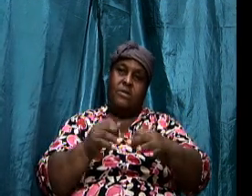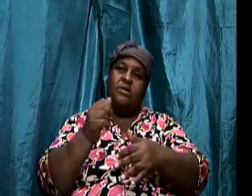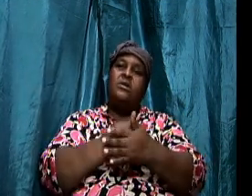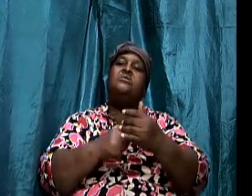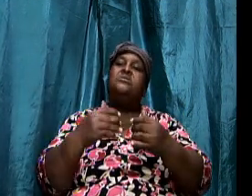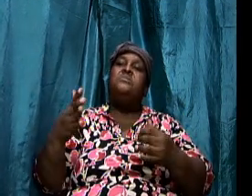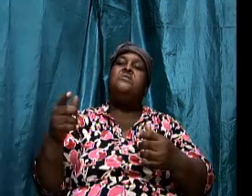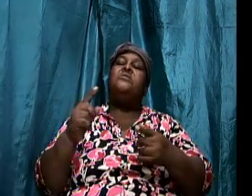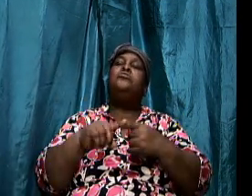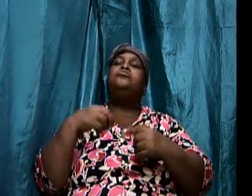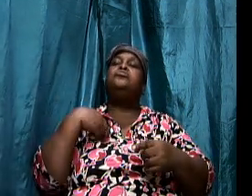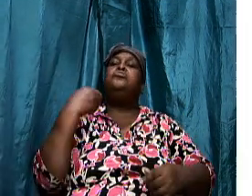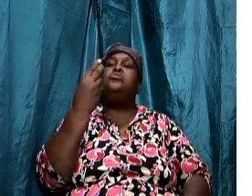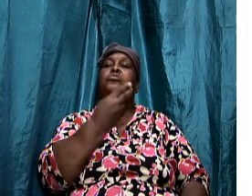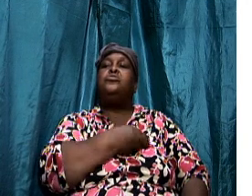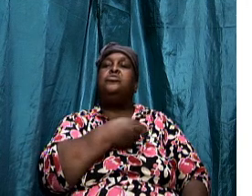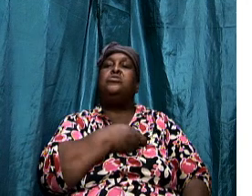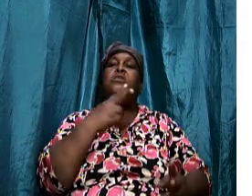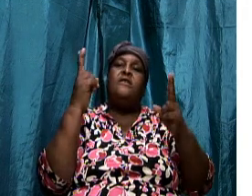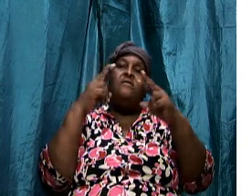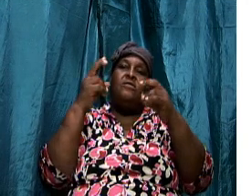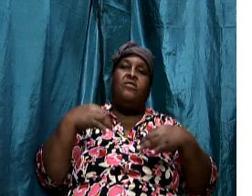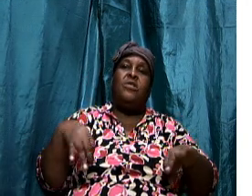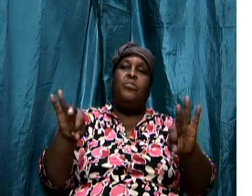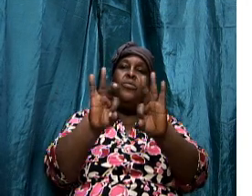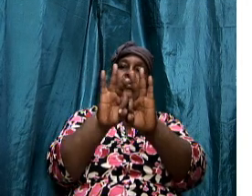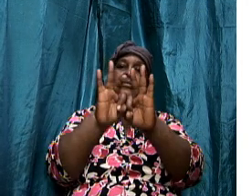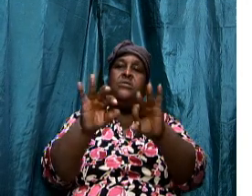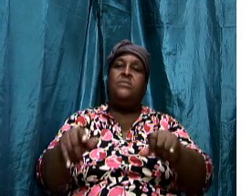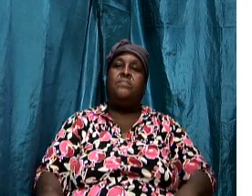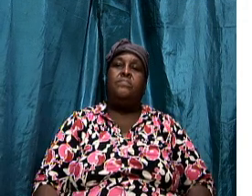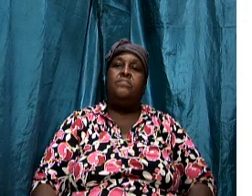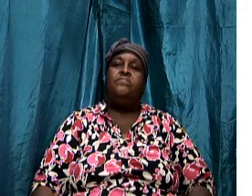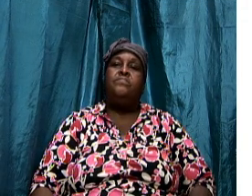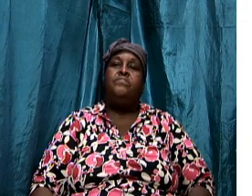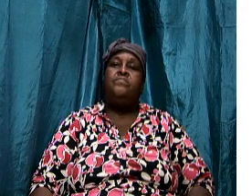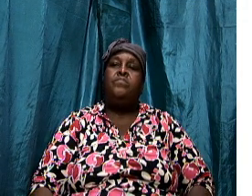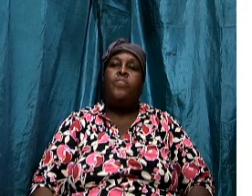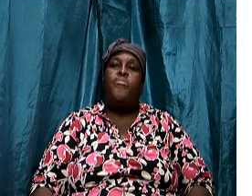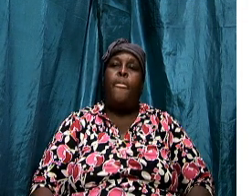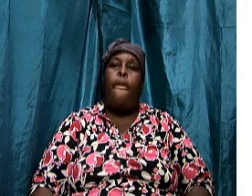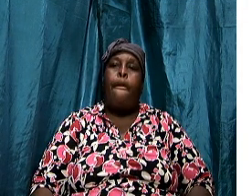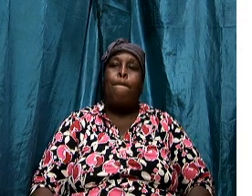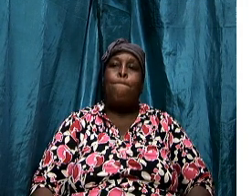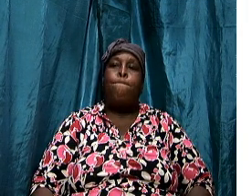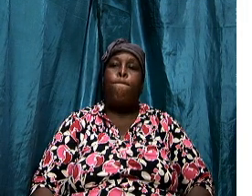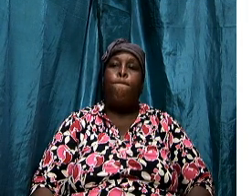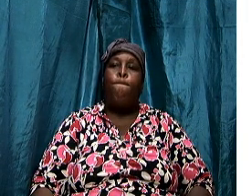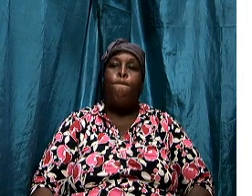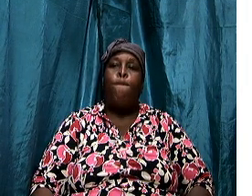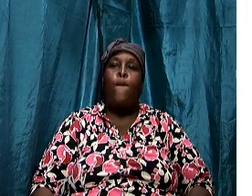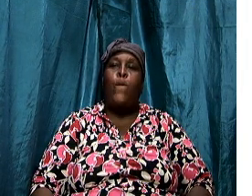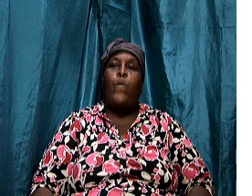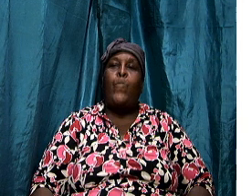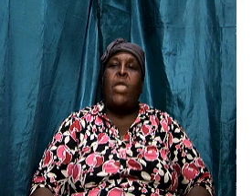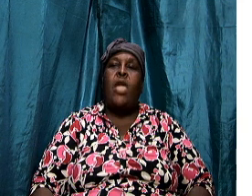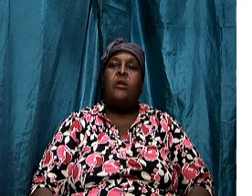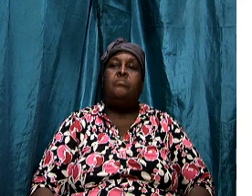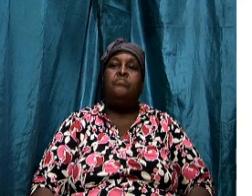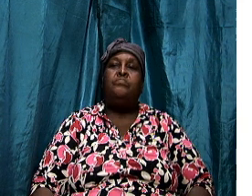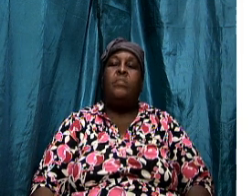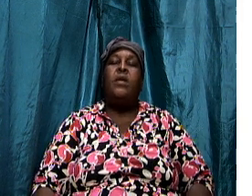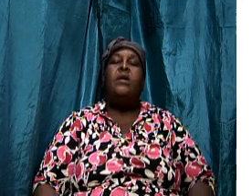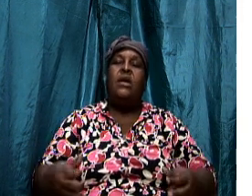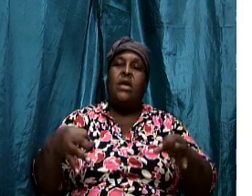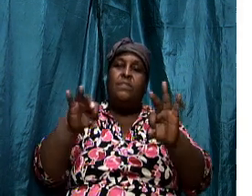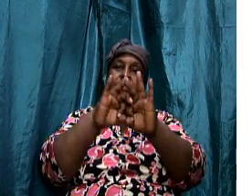to us. It's very important. Yes. So that it is